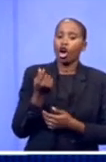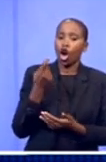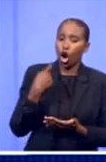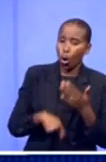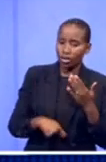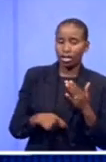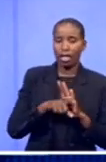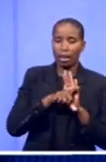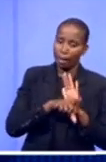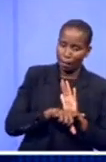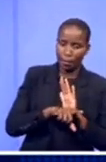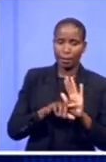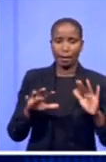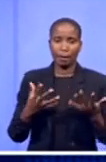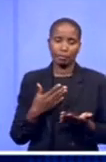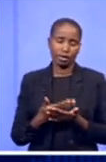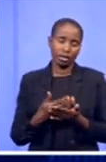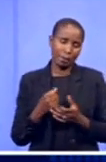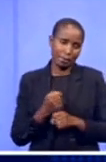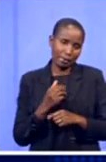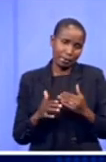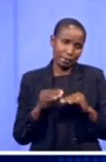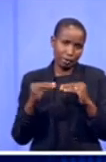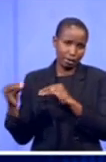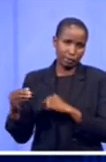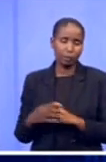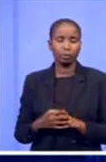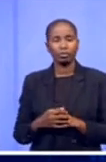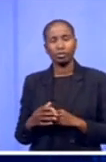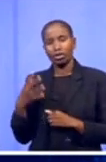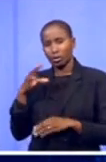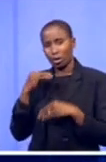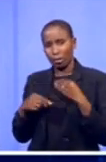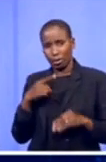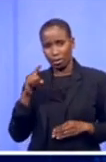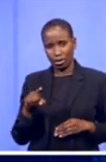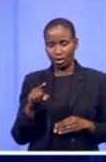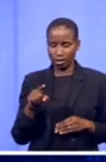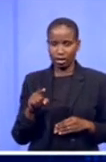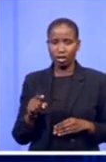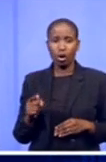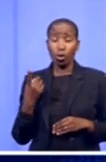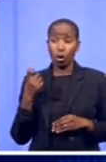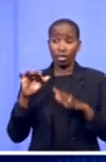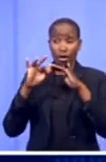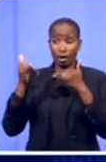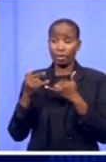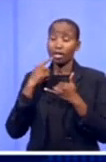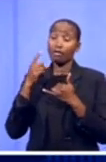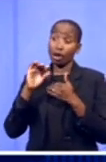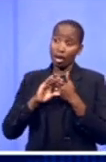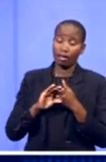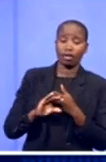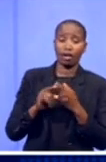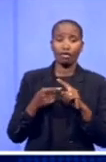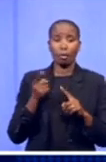supportive policy, one of the companies touted to bring massive investment in the telecommunications space, Maraphones, has been in